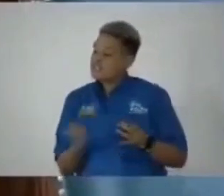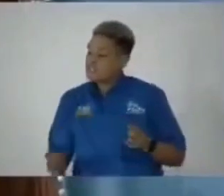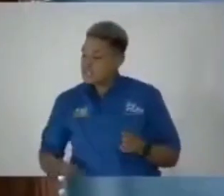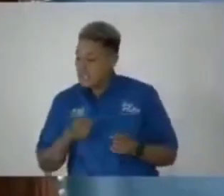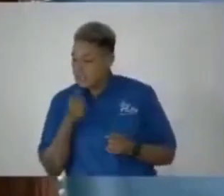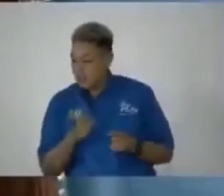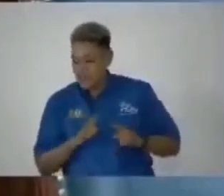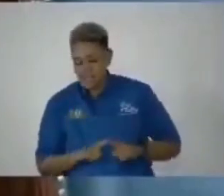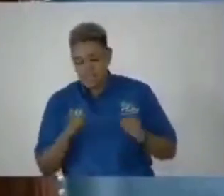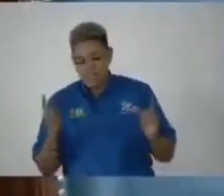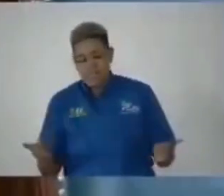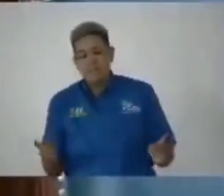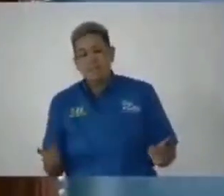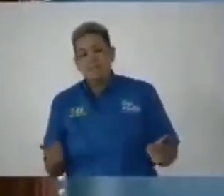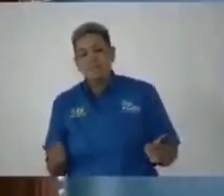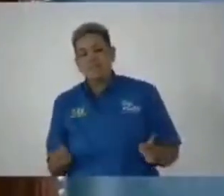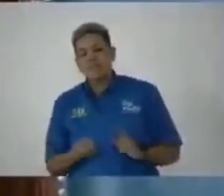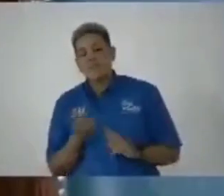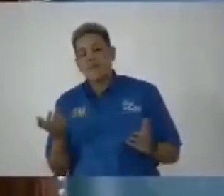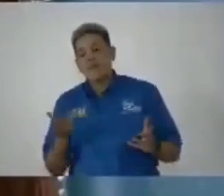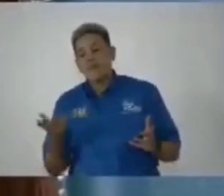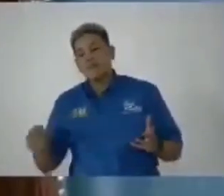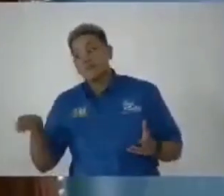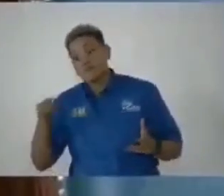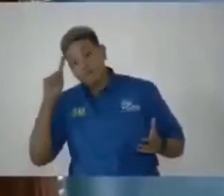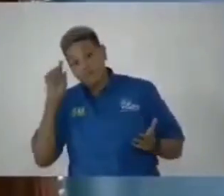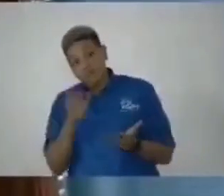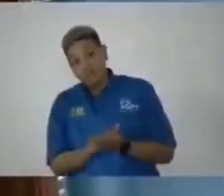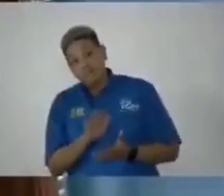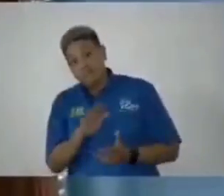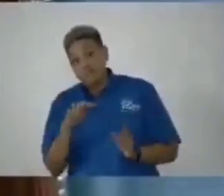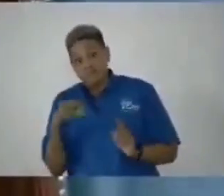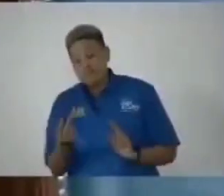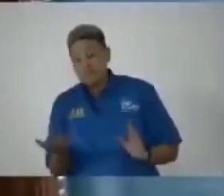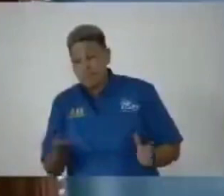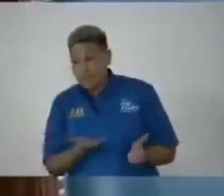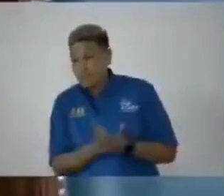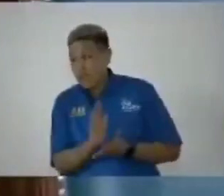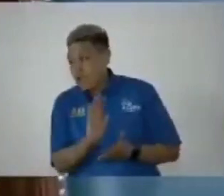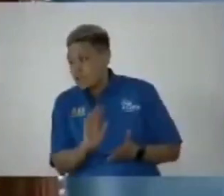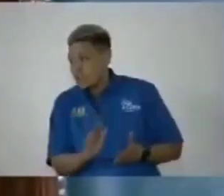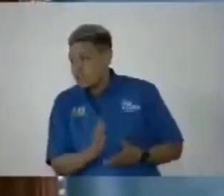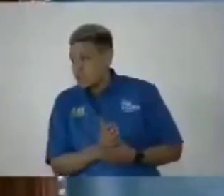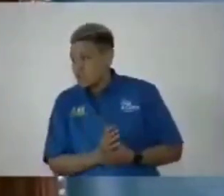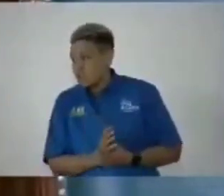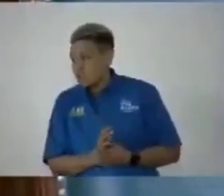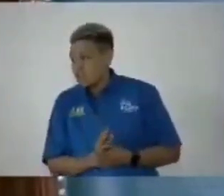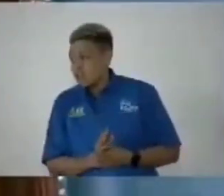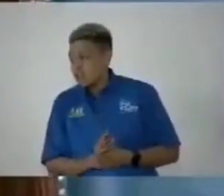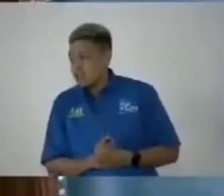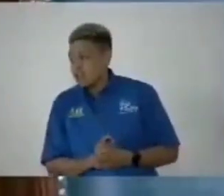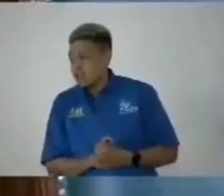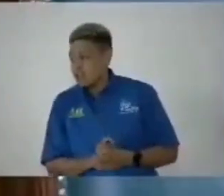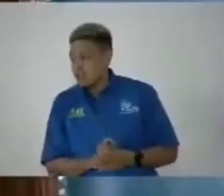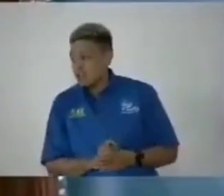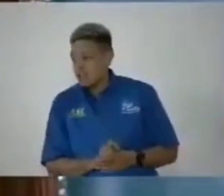differently from whatever his views are. But the public,